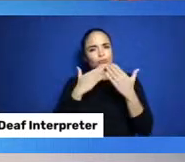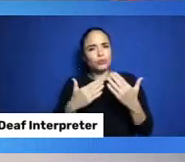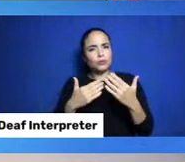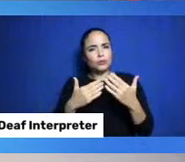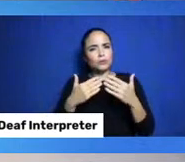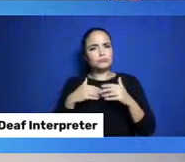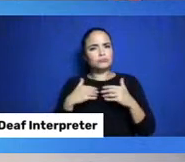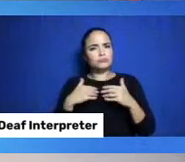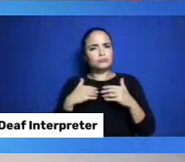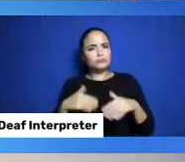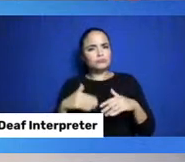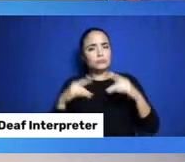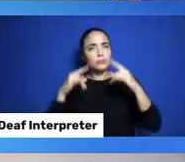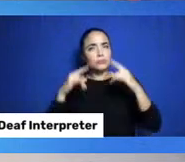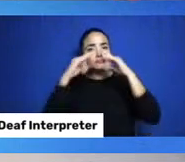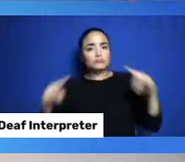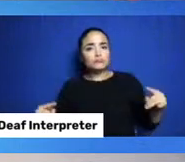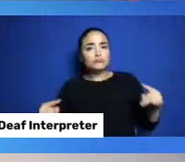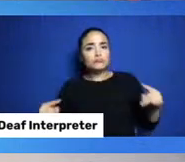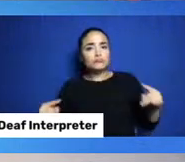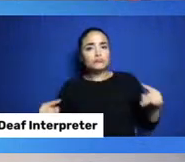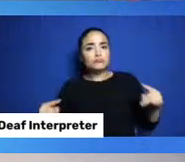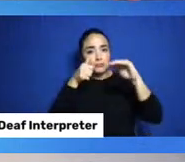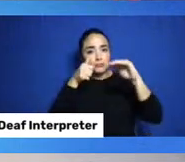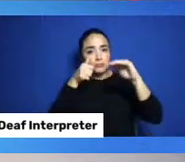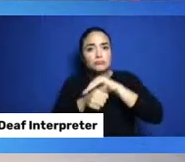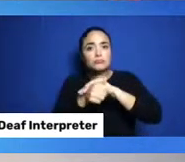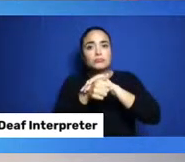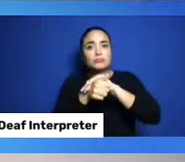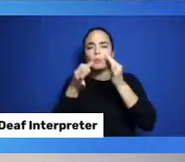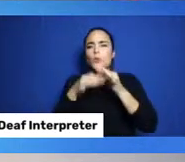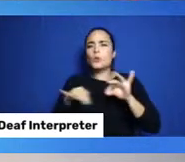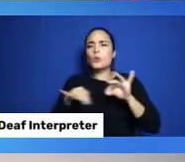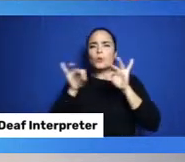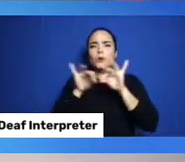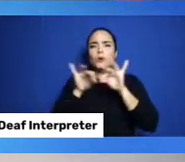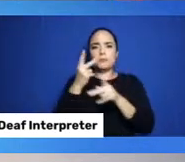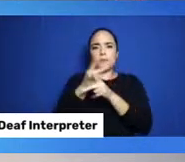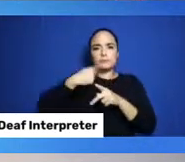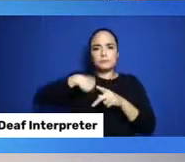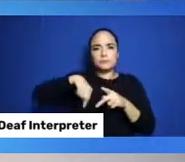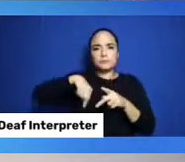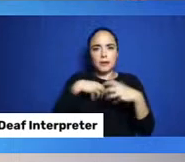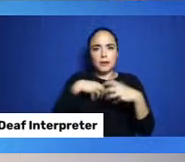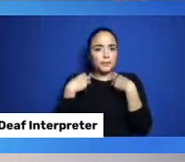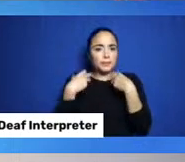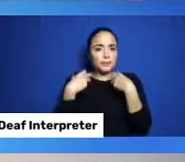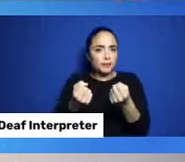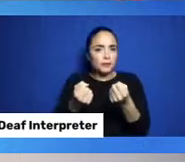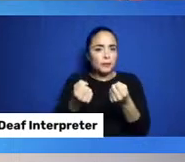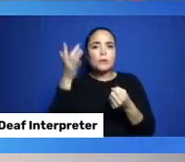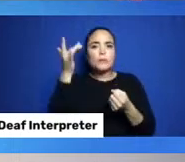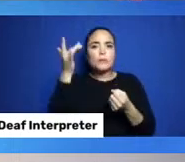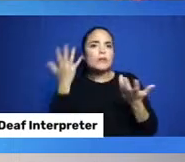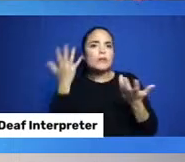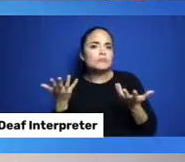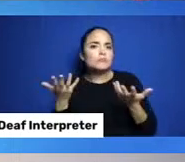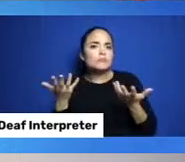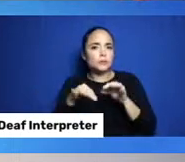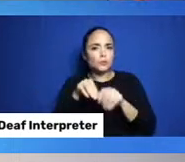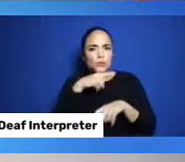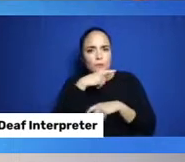are necessary to keep us healthy. They keep us dry. They keep us warm.